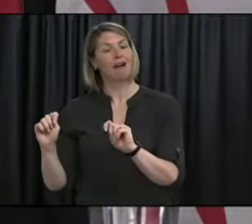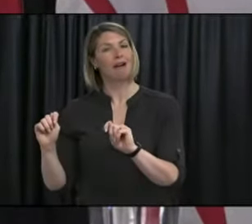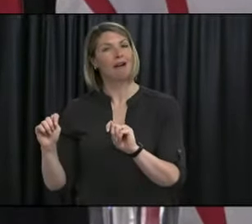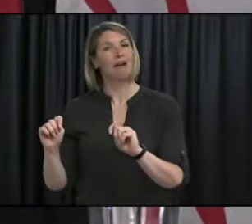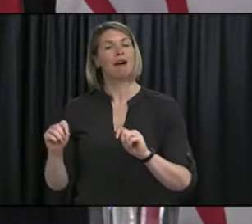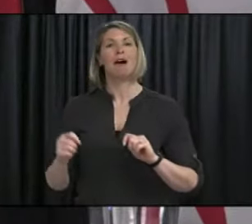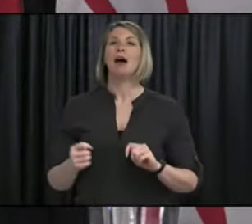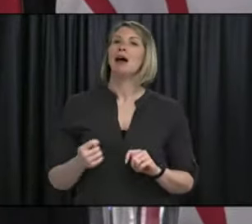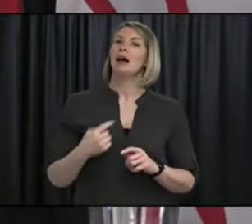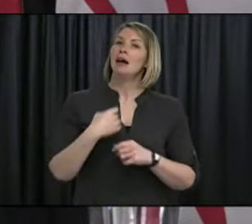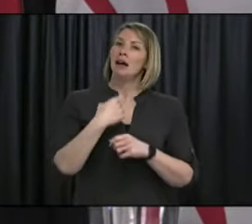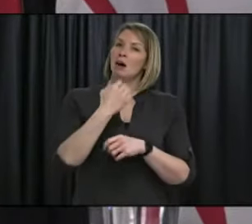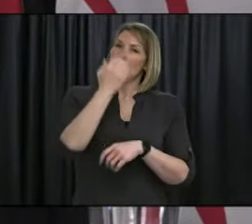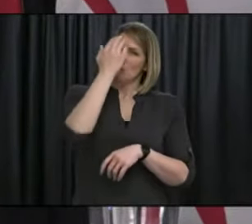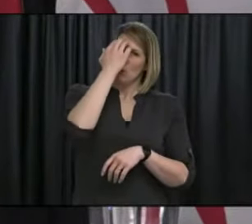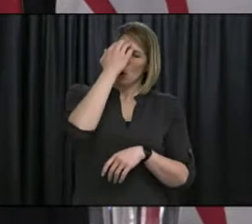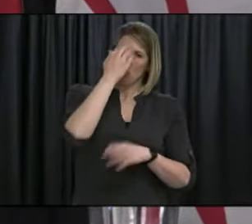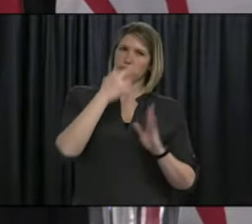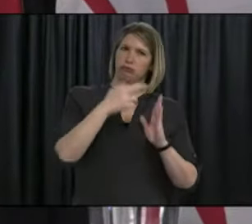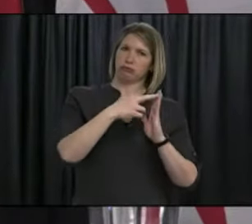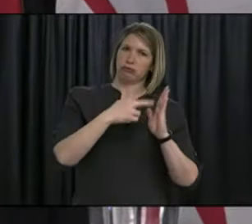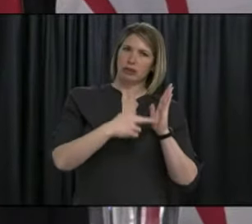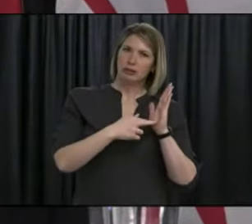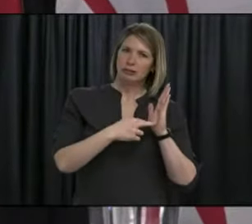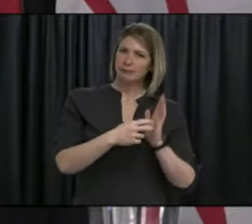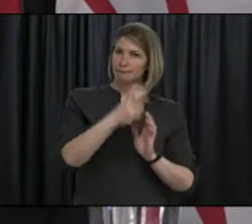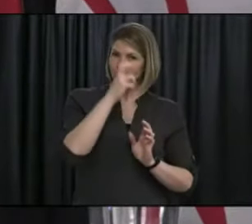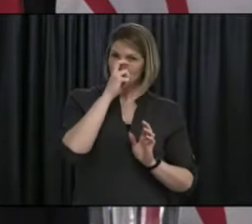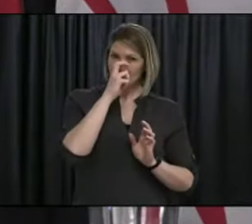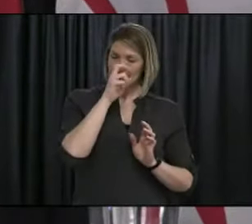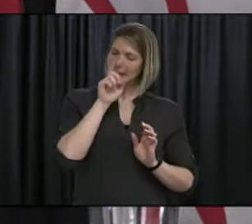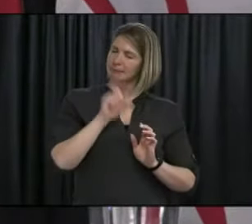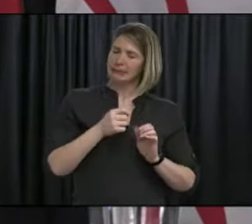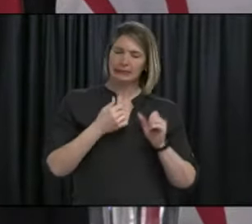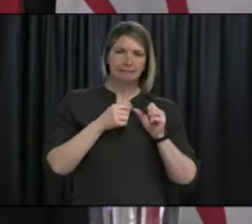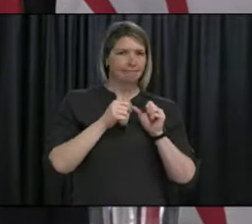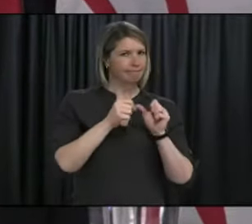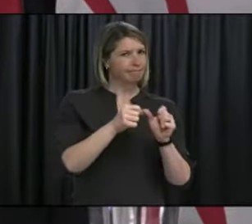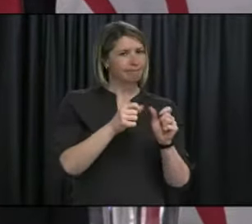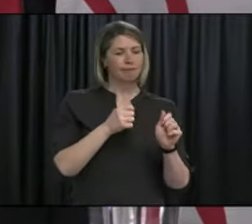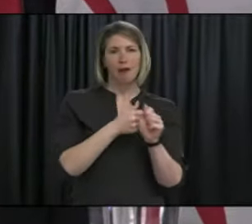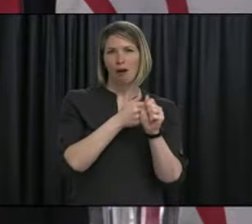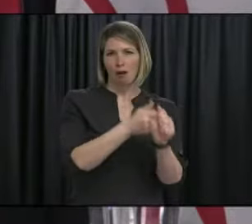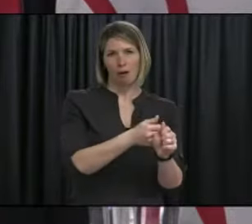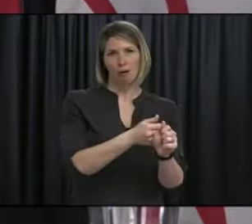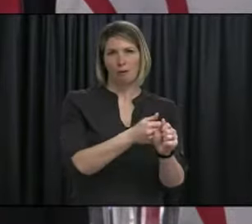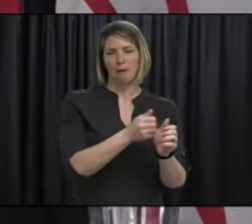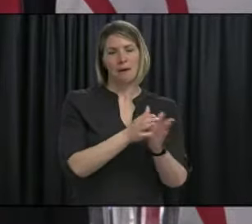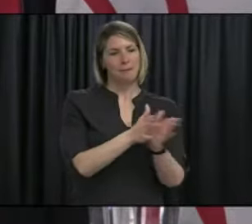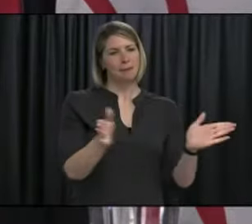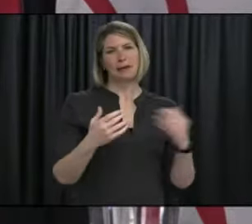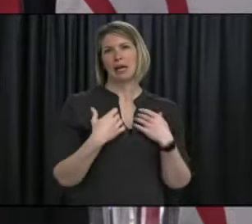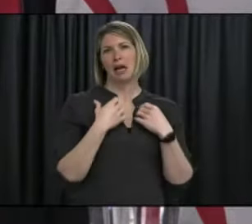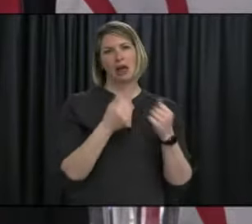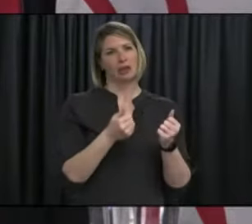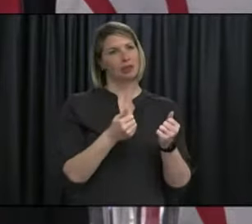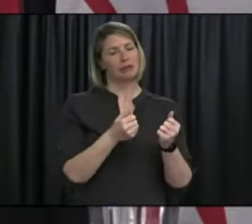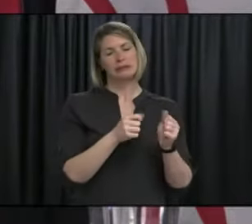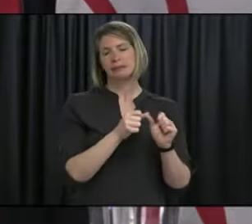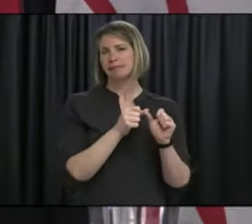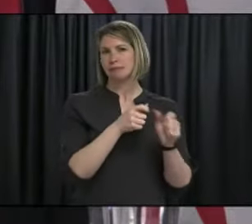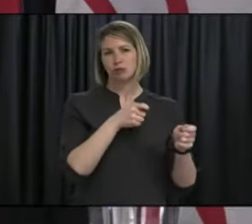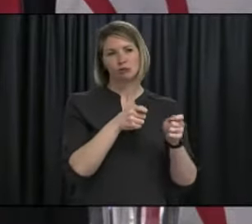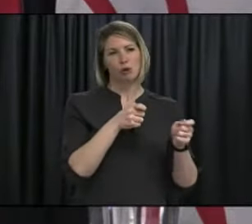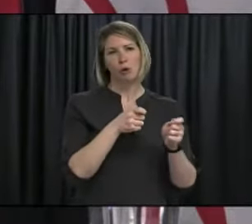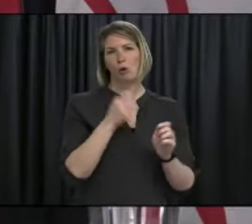to live with COVID-19 by following the guidelines set forth by Dr. Fitzgerald and her team at Public Health. So with that, I'll turn it